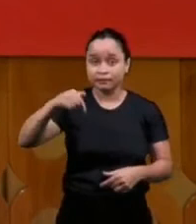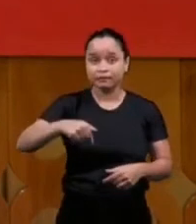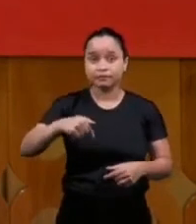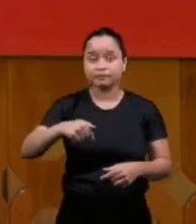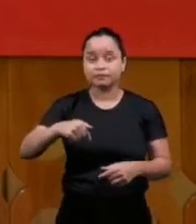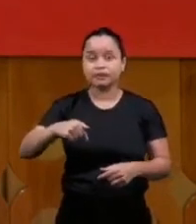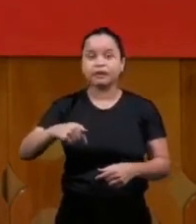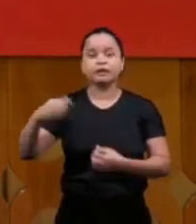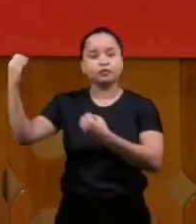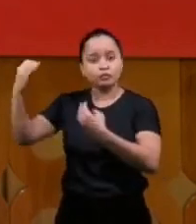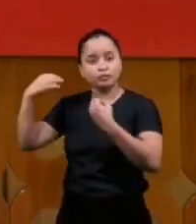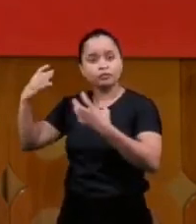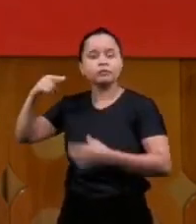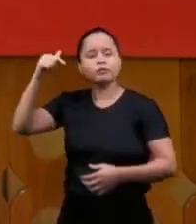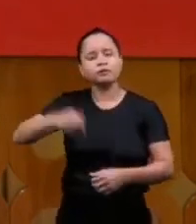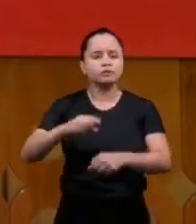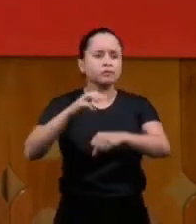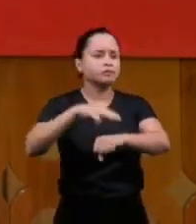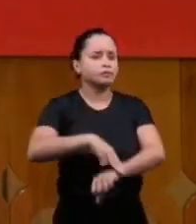here